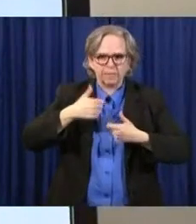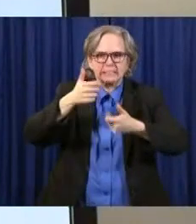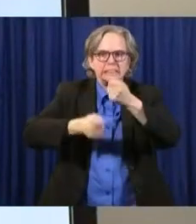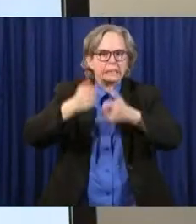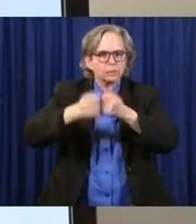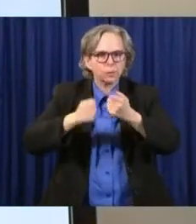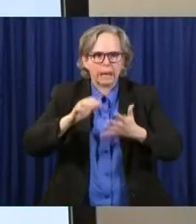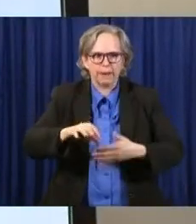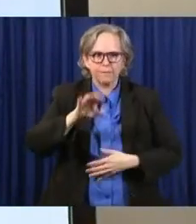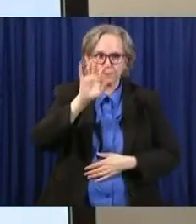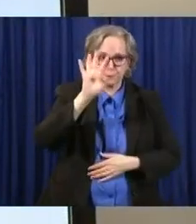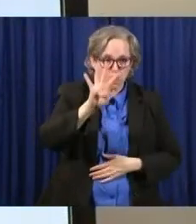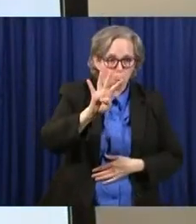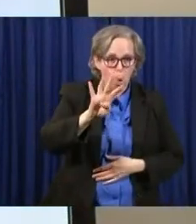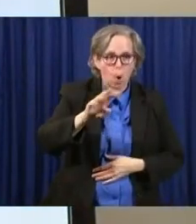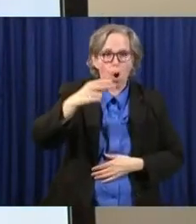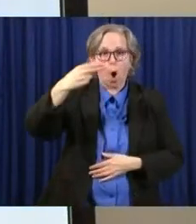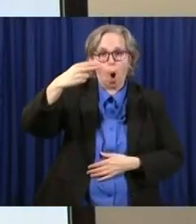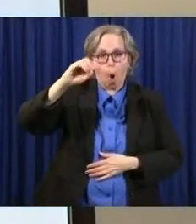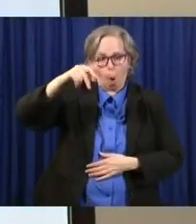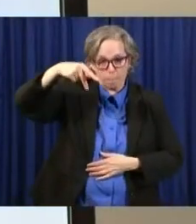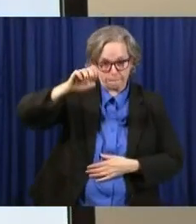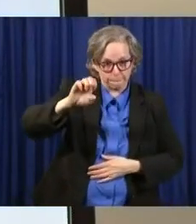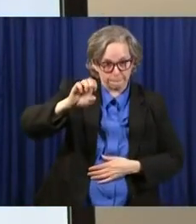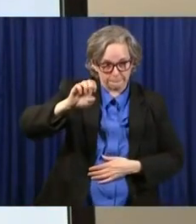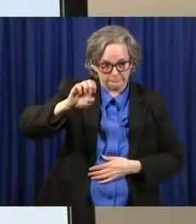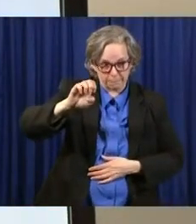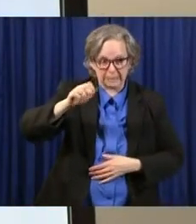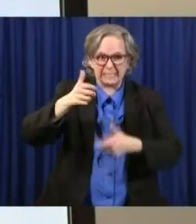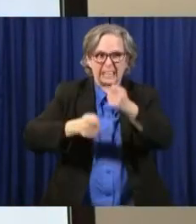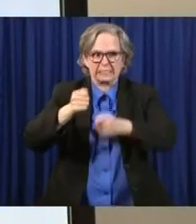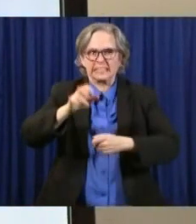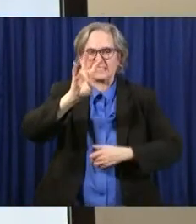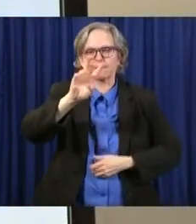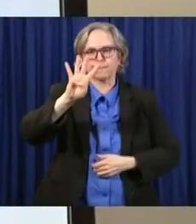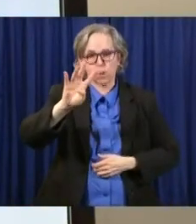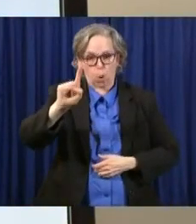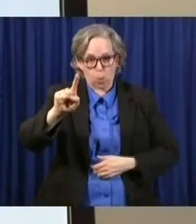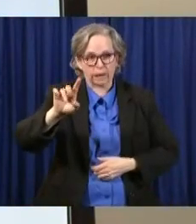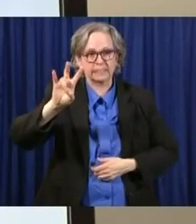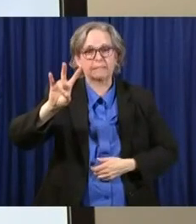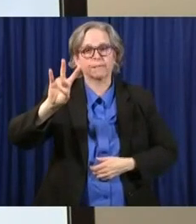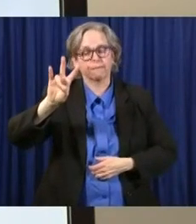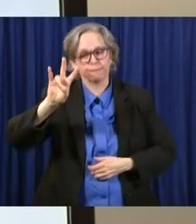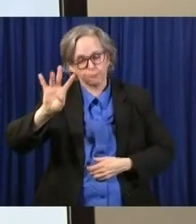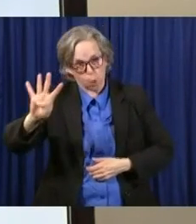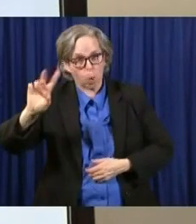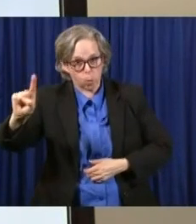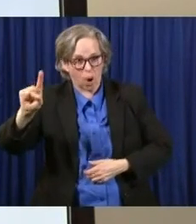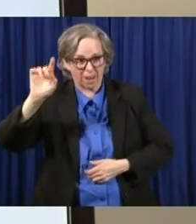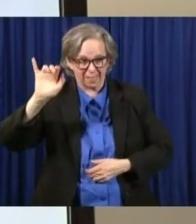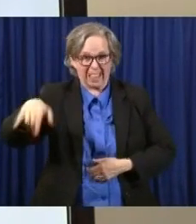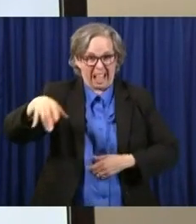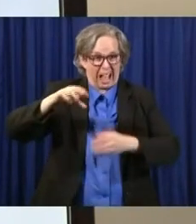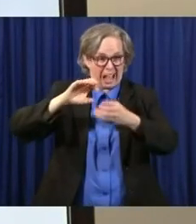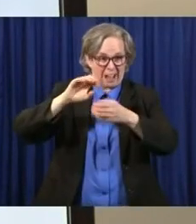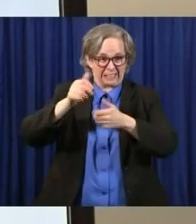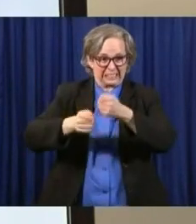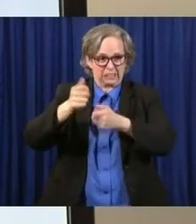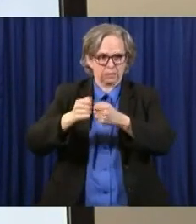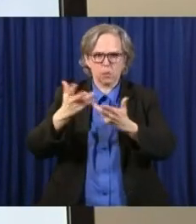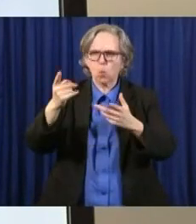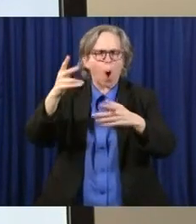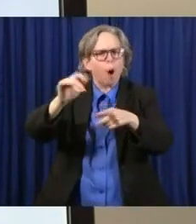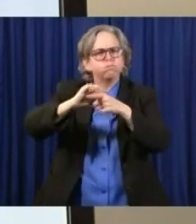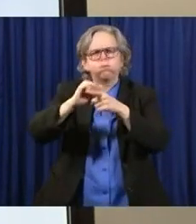4, the number 4HOPE, to 741-741, where there are trained crisis helpers to talk to you